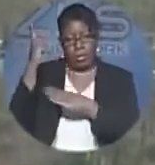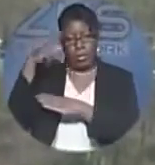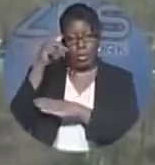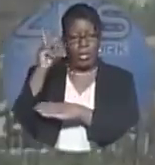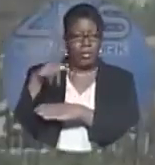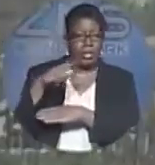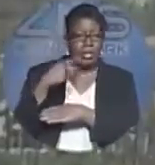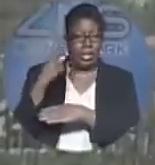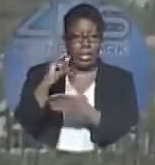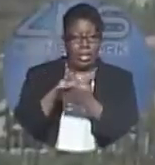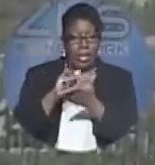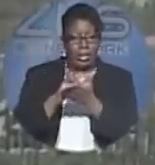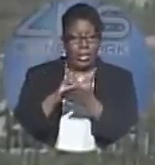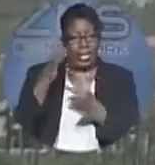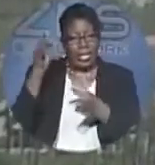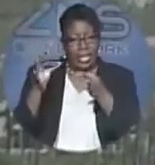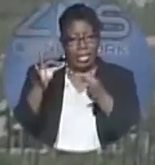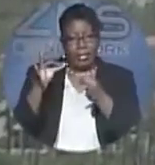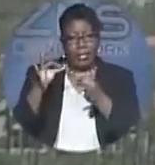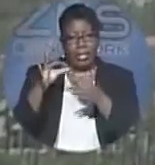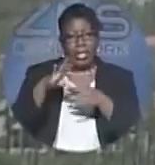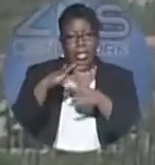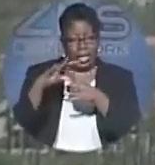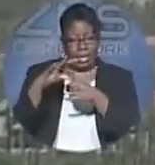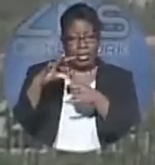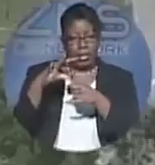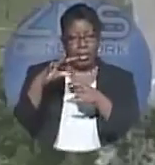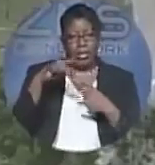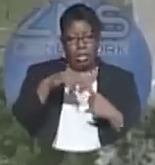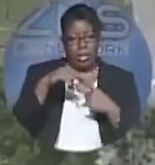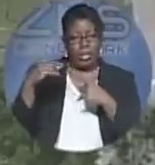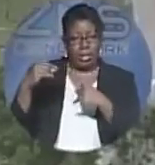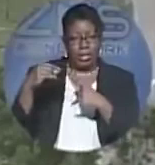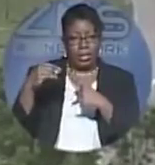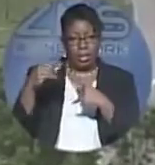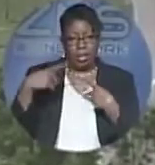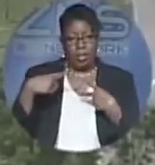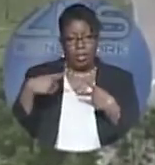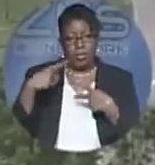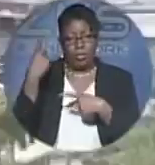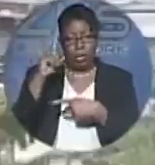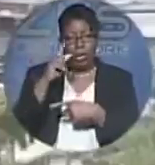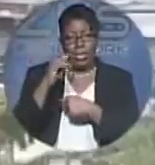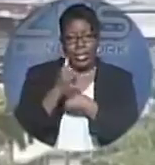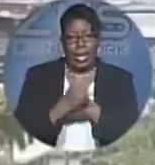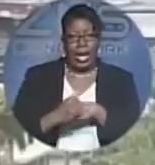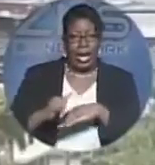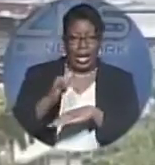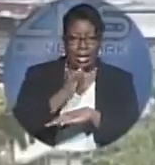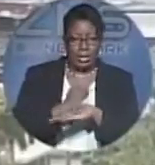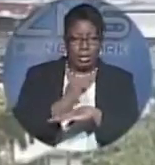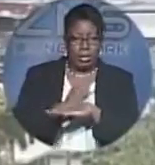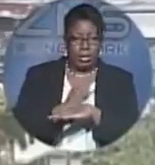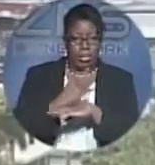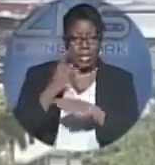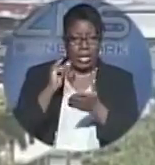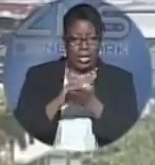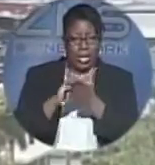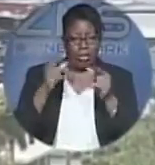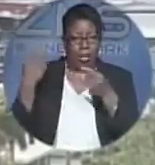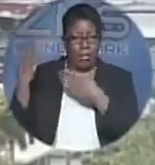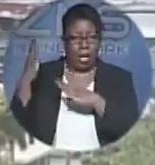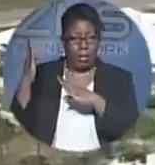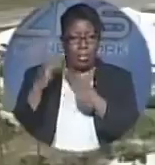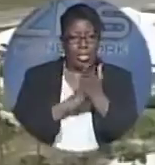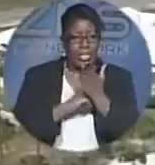if elected, his party will establish a ministry for the island. This will ensure that Grand Bahama's